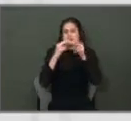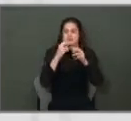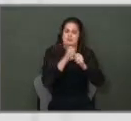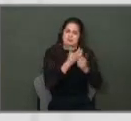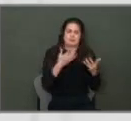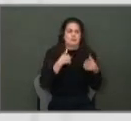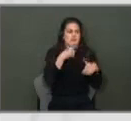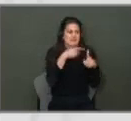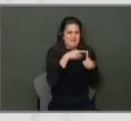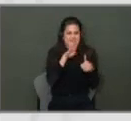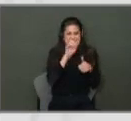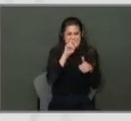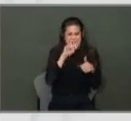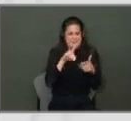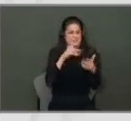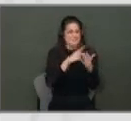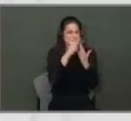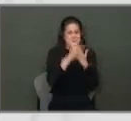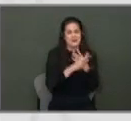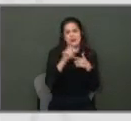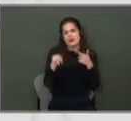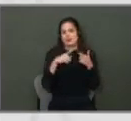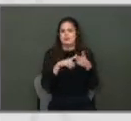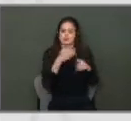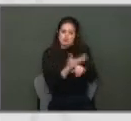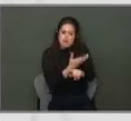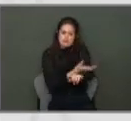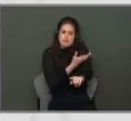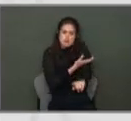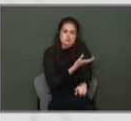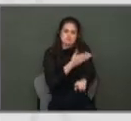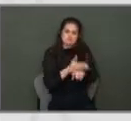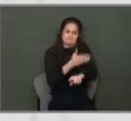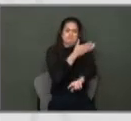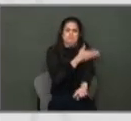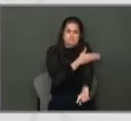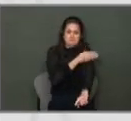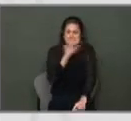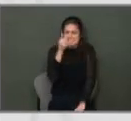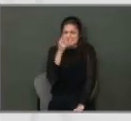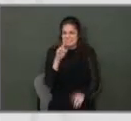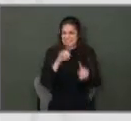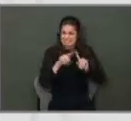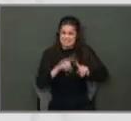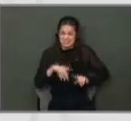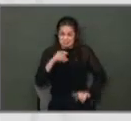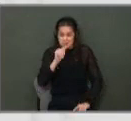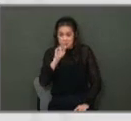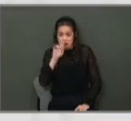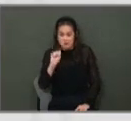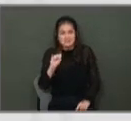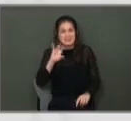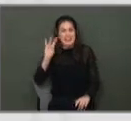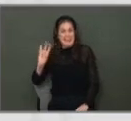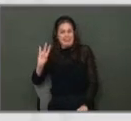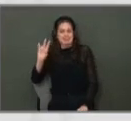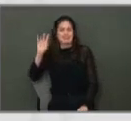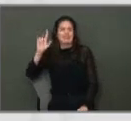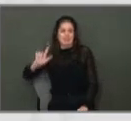from the bond program to renovations and improvements to 17 parks facilities and eight libraries.